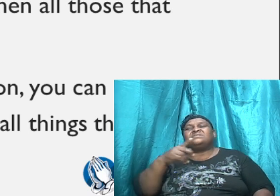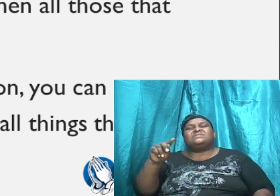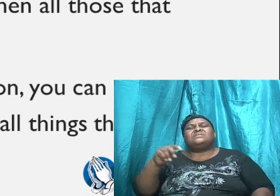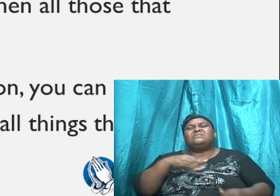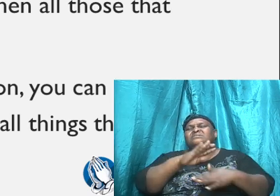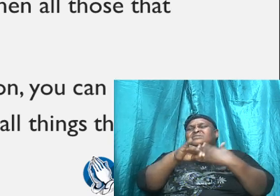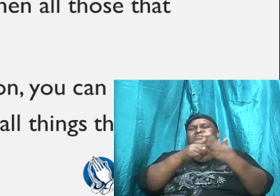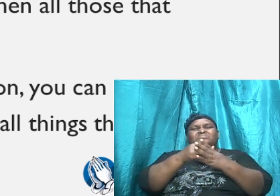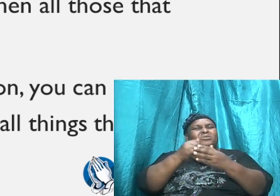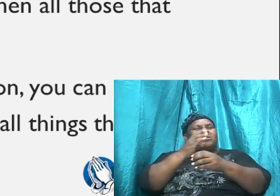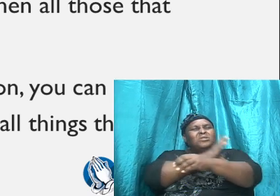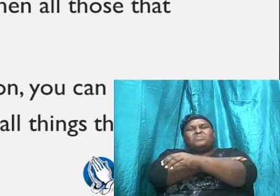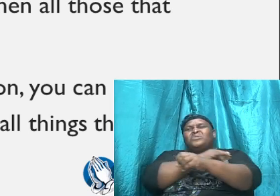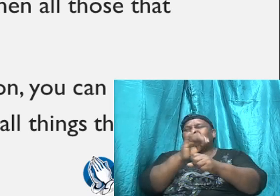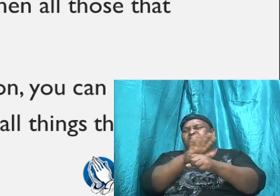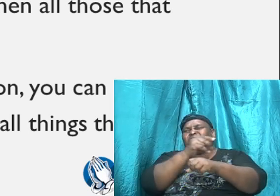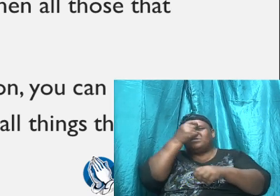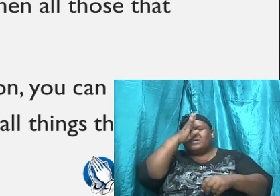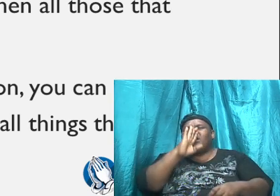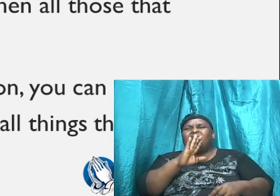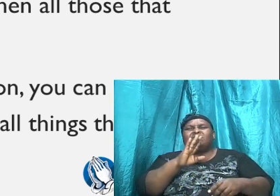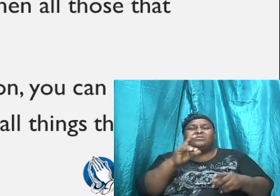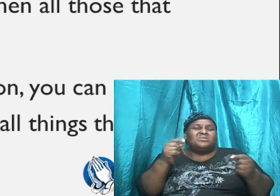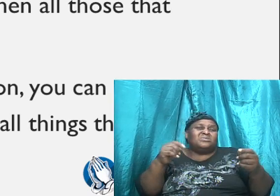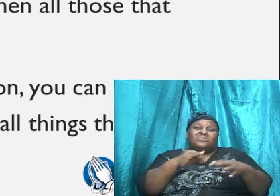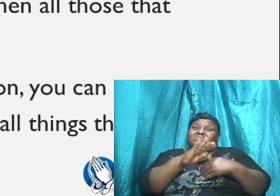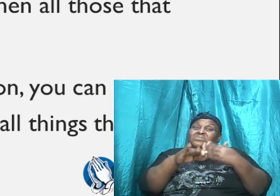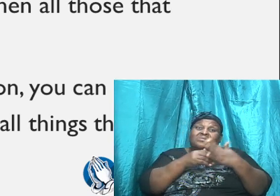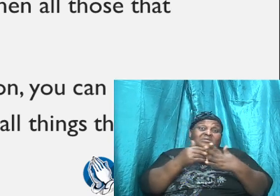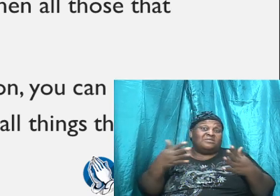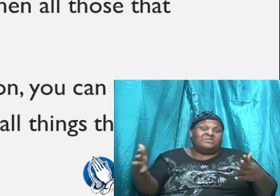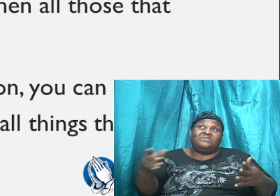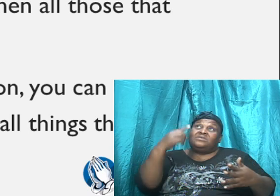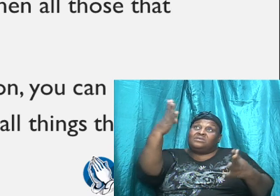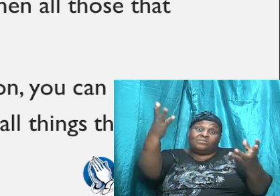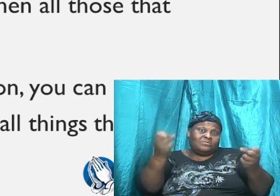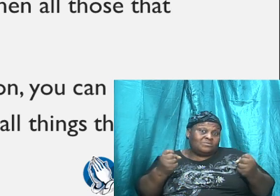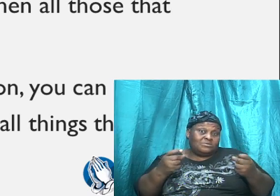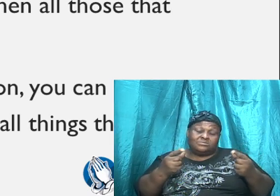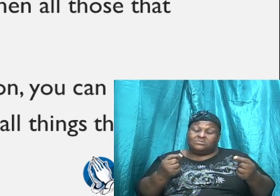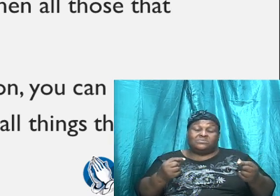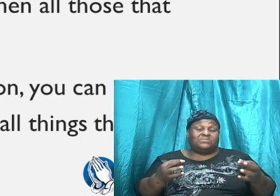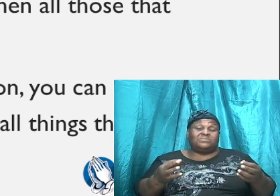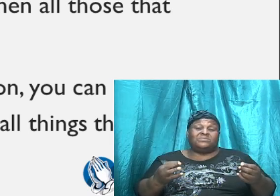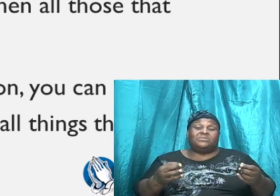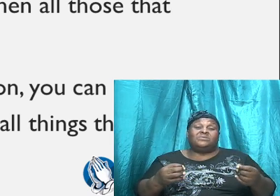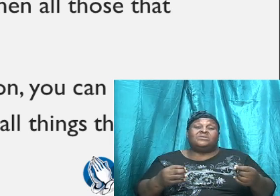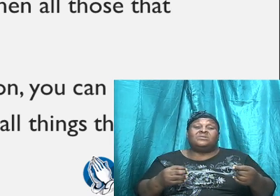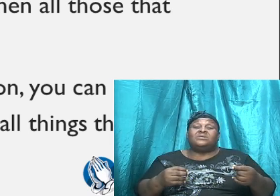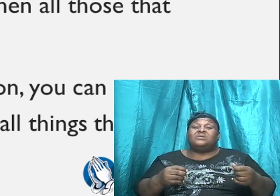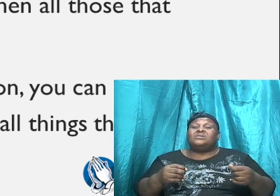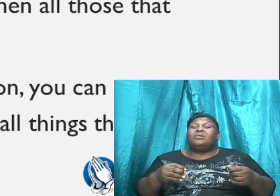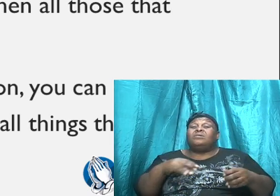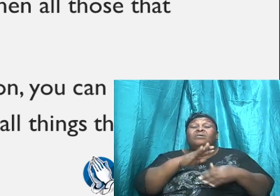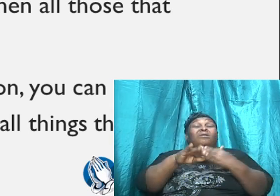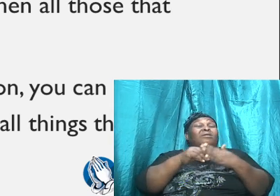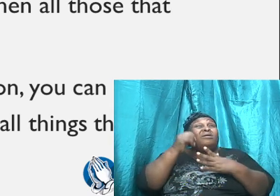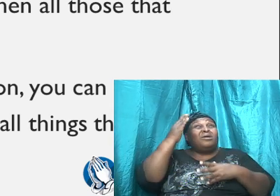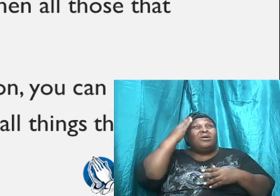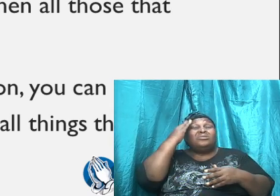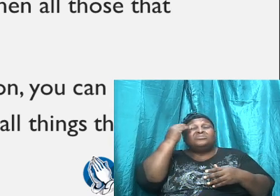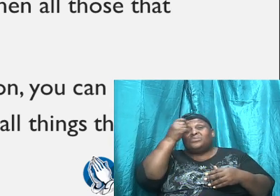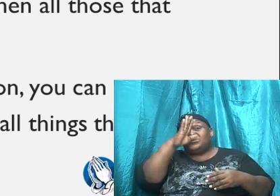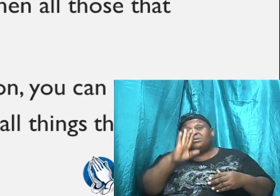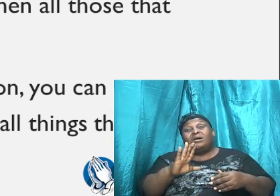all powerful God, he can do all things that he wants to do. The omniscient God, he knows